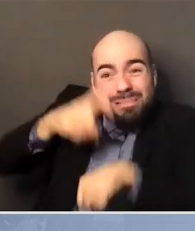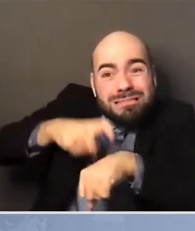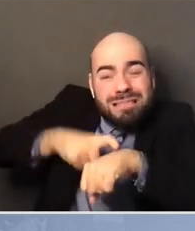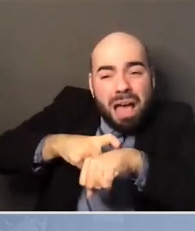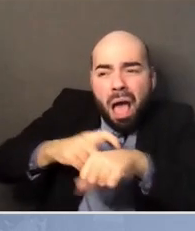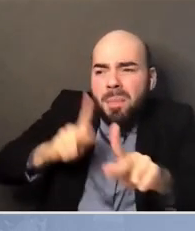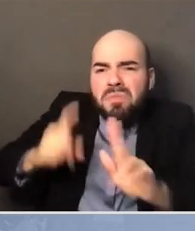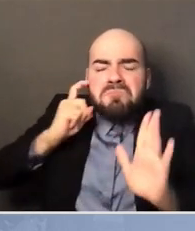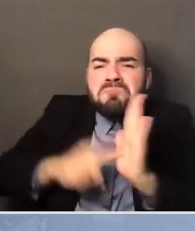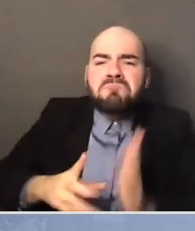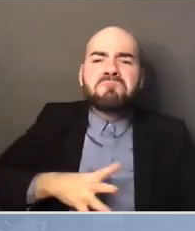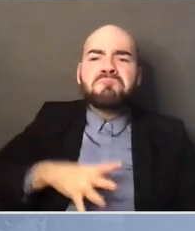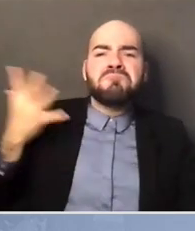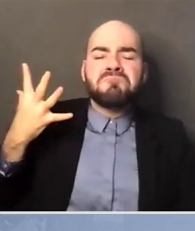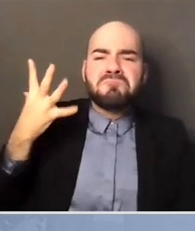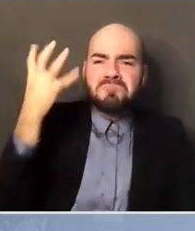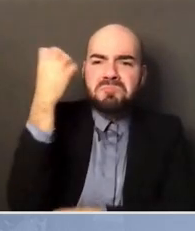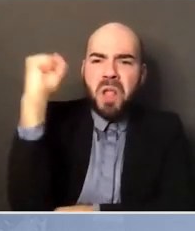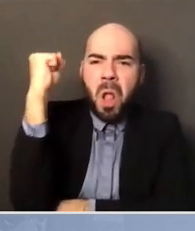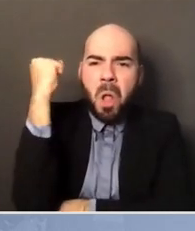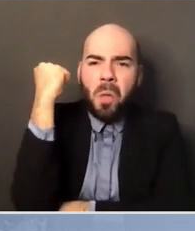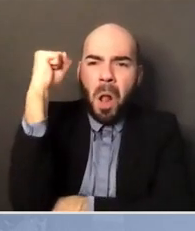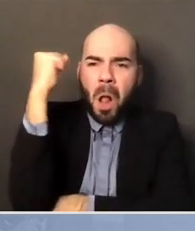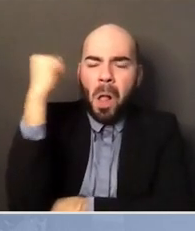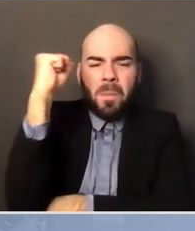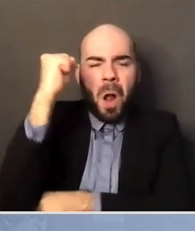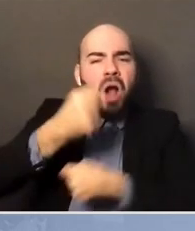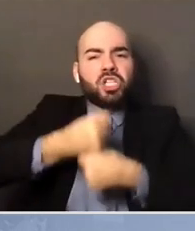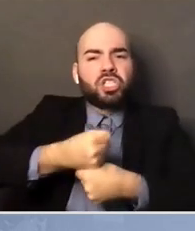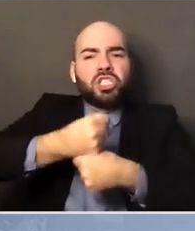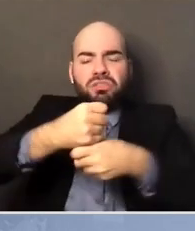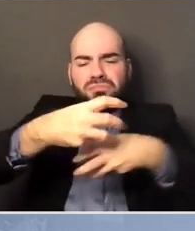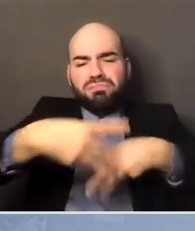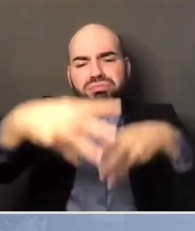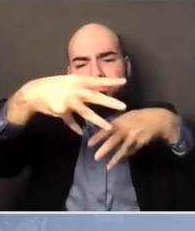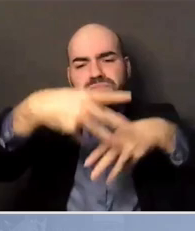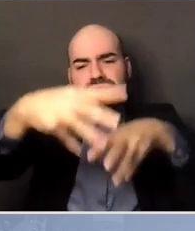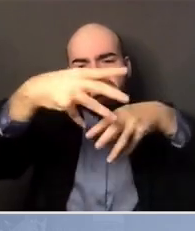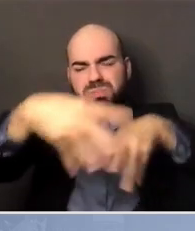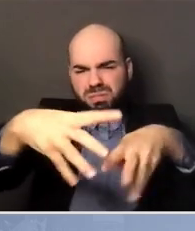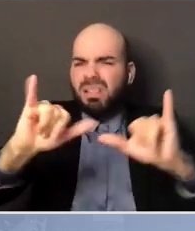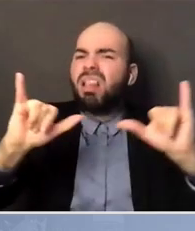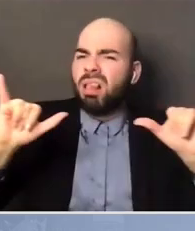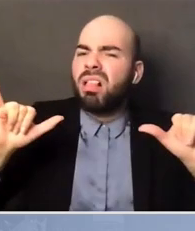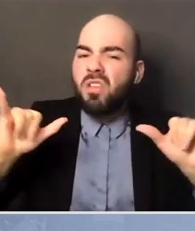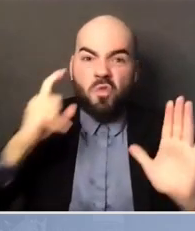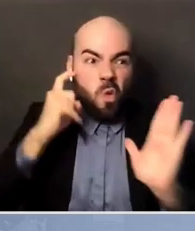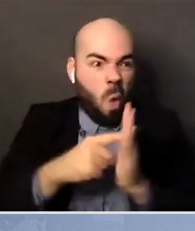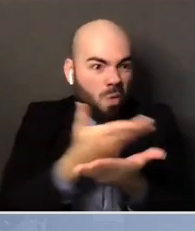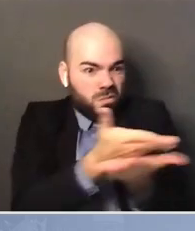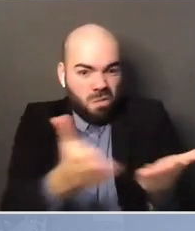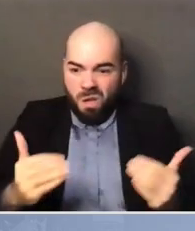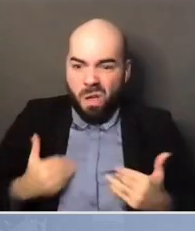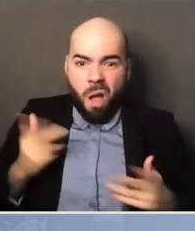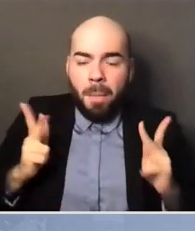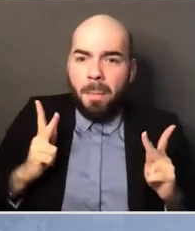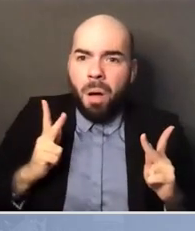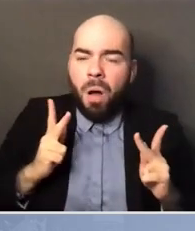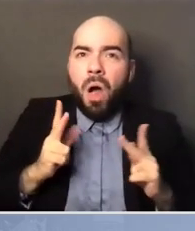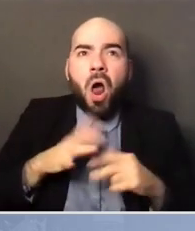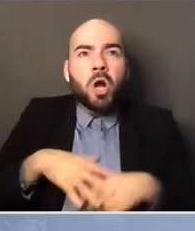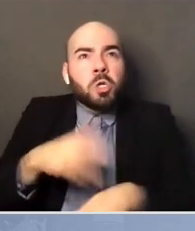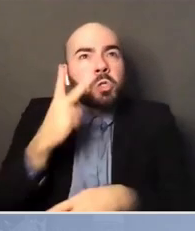they internalized that sense of optimism and change and possibility.